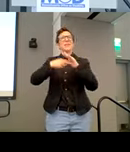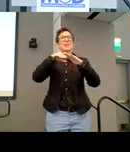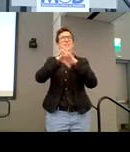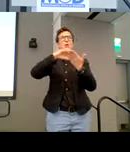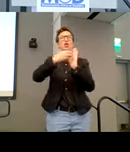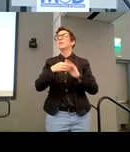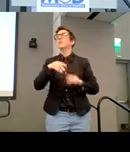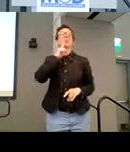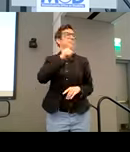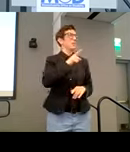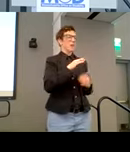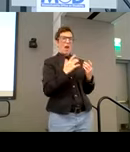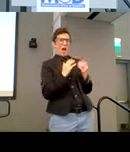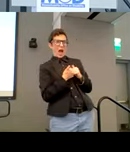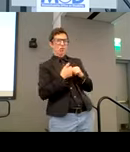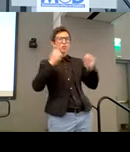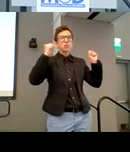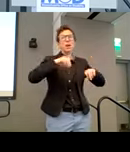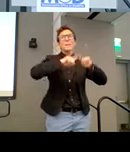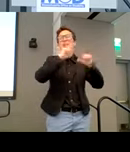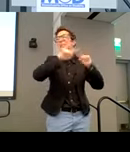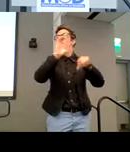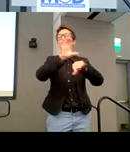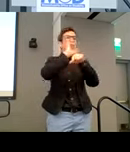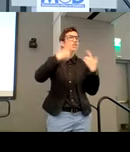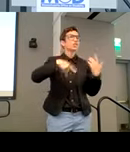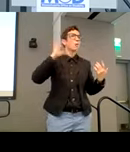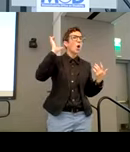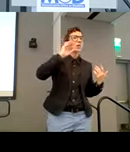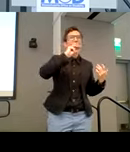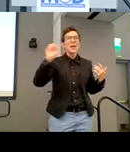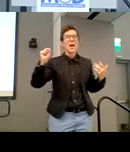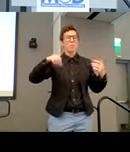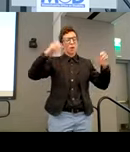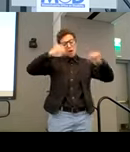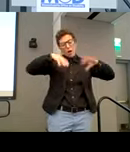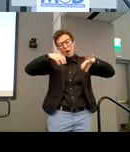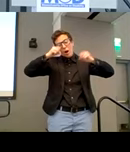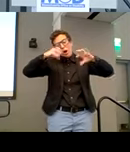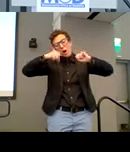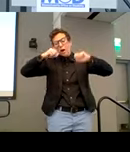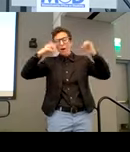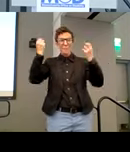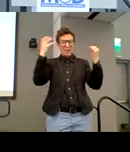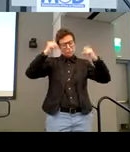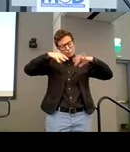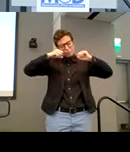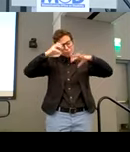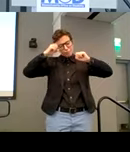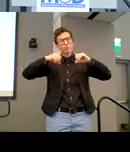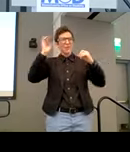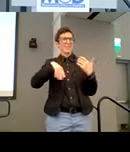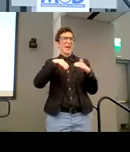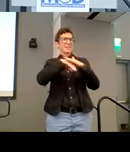tons of ingredients, you know? So these cookies, chocolate chips and coconut and M&Ms and flour, sugar, you know, hiring